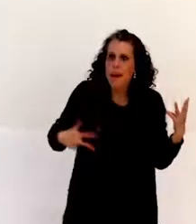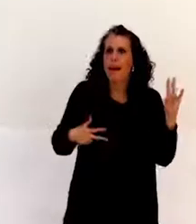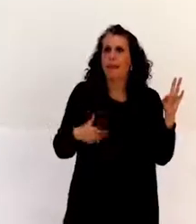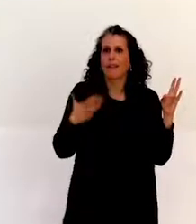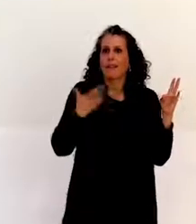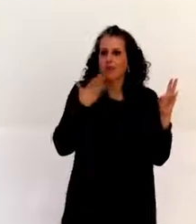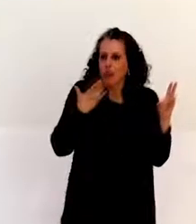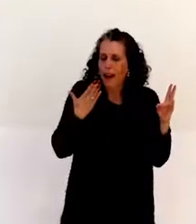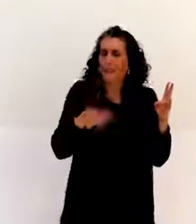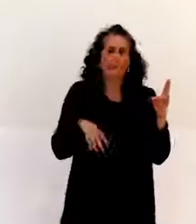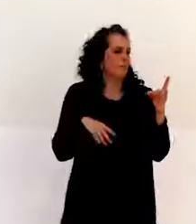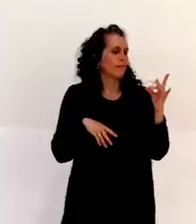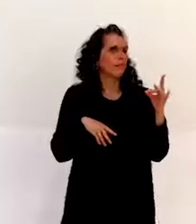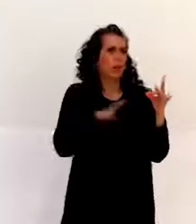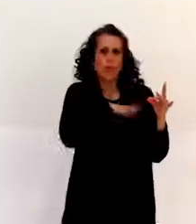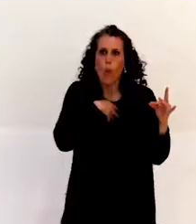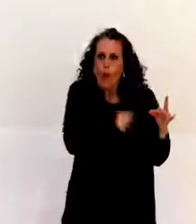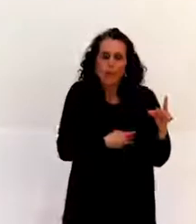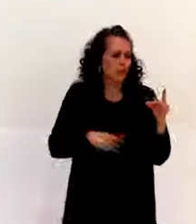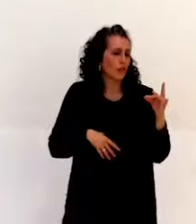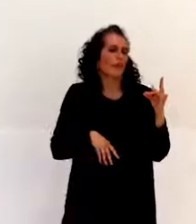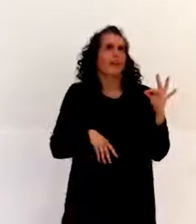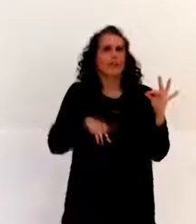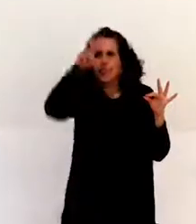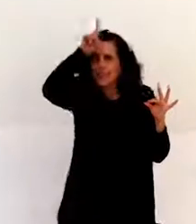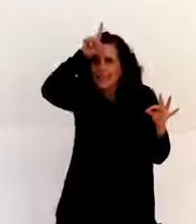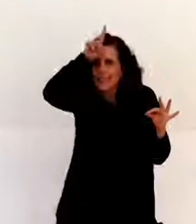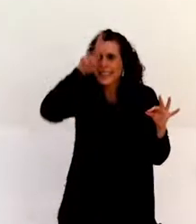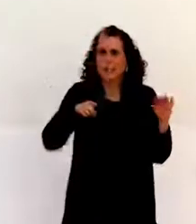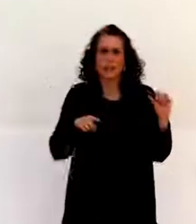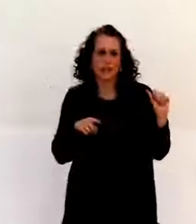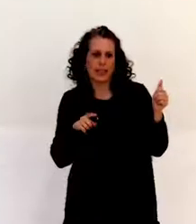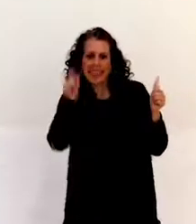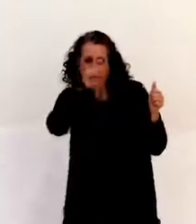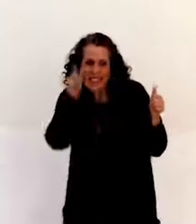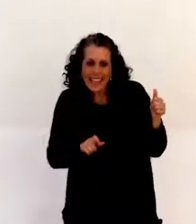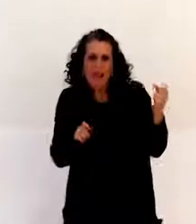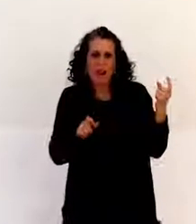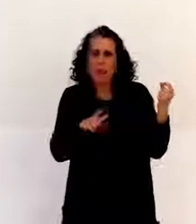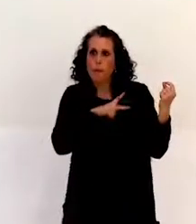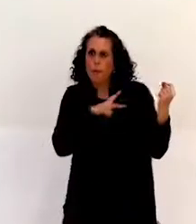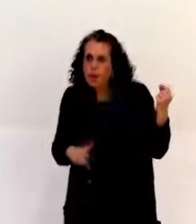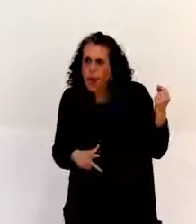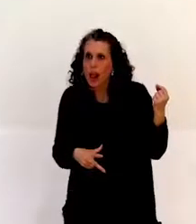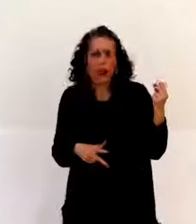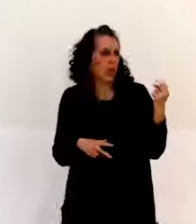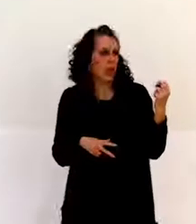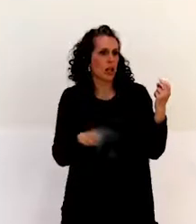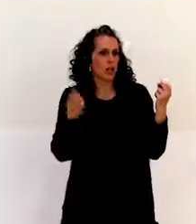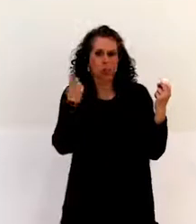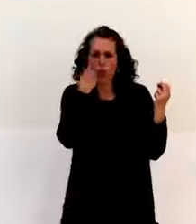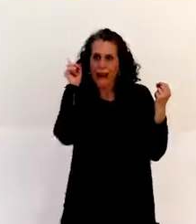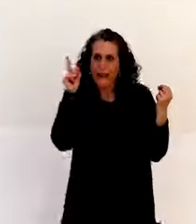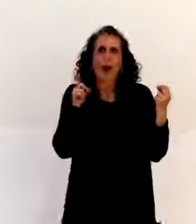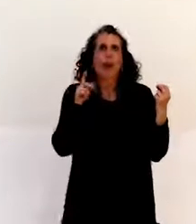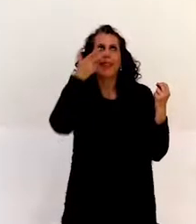Republic, we had Croatia, we had Germany, we had Italy, we had Portugal, we had Slovakia,